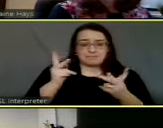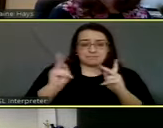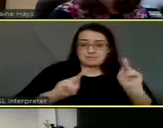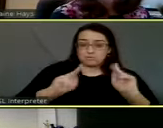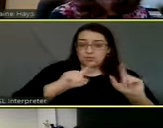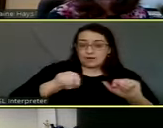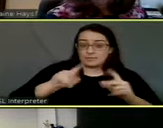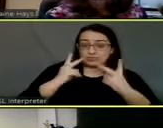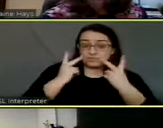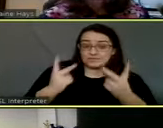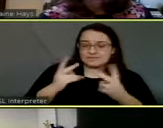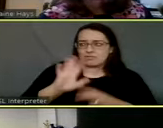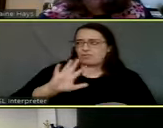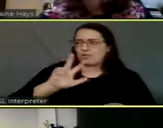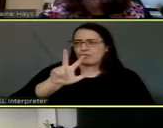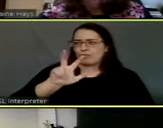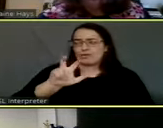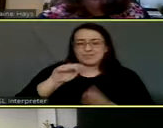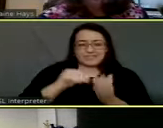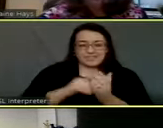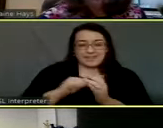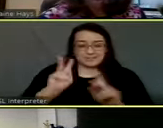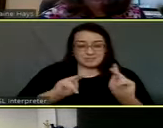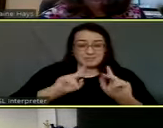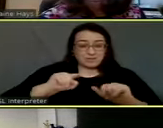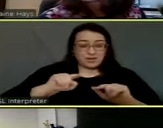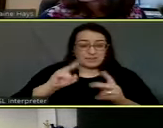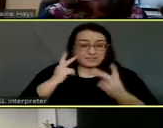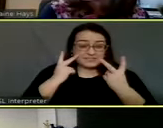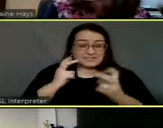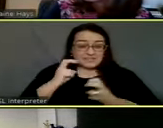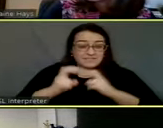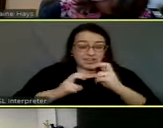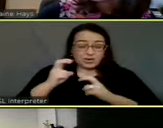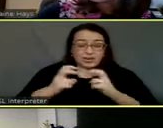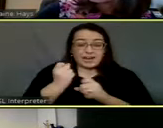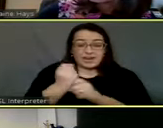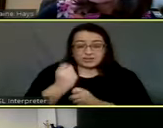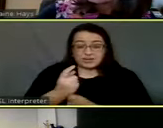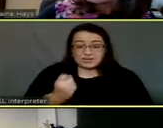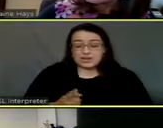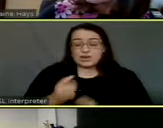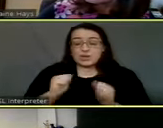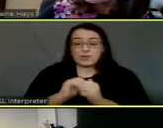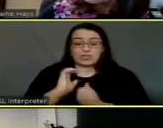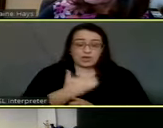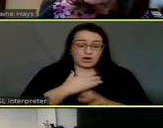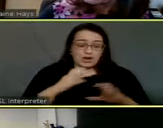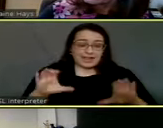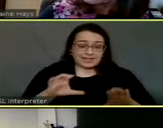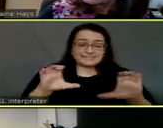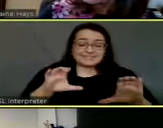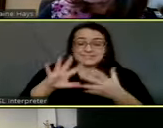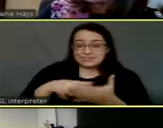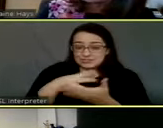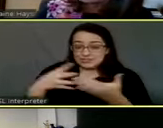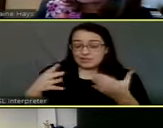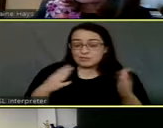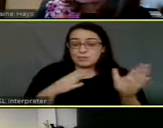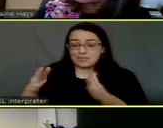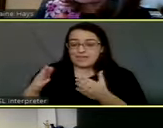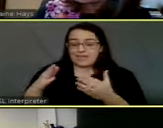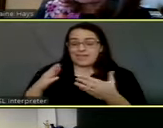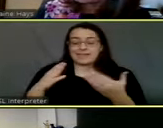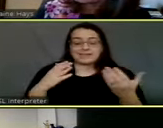over 300,000 people visit the fairgrounds every year with the activities that we currently have planned and scheduled there and the work that the venue